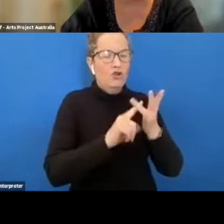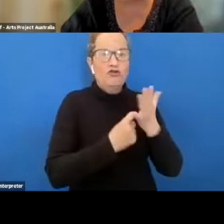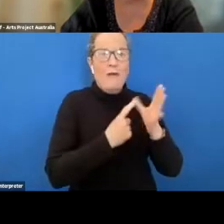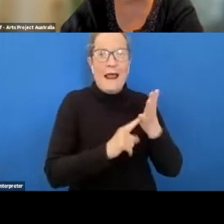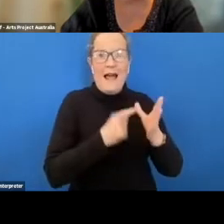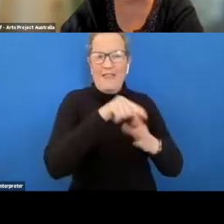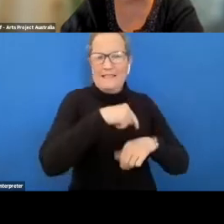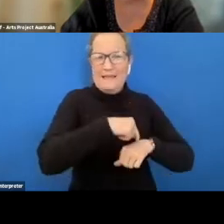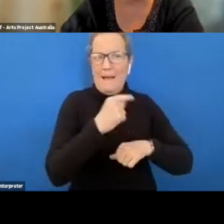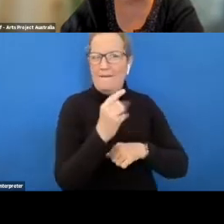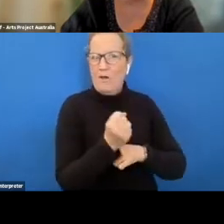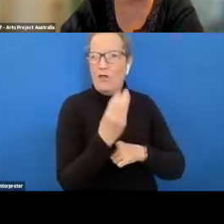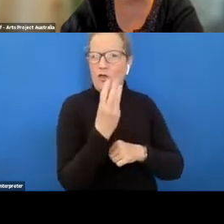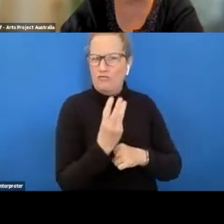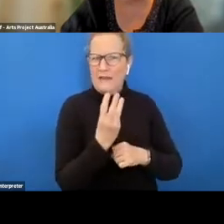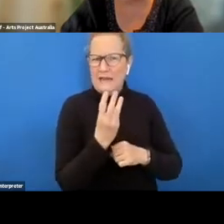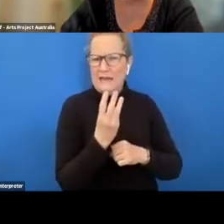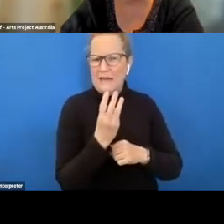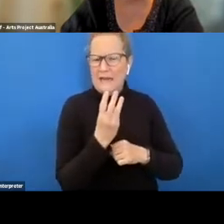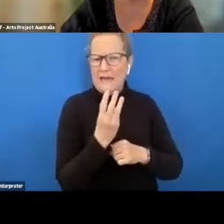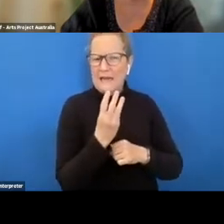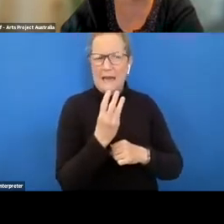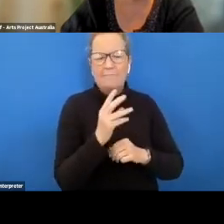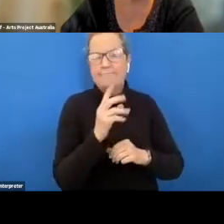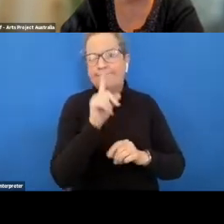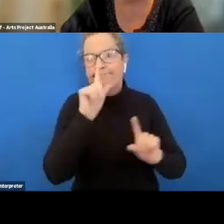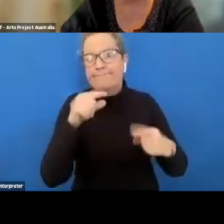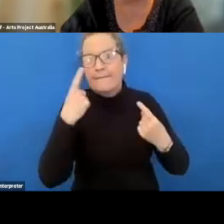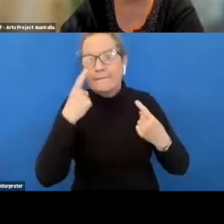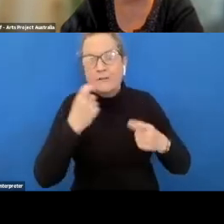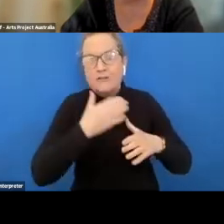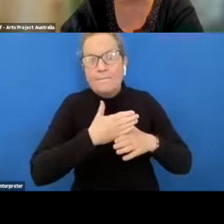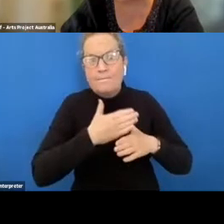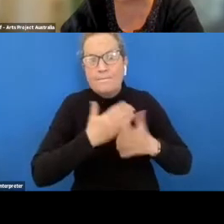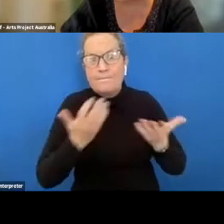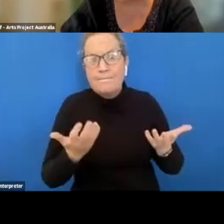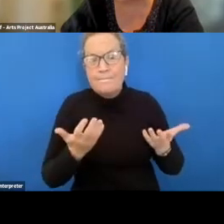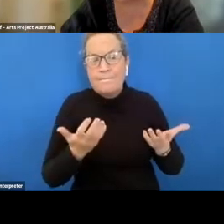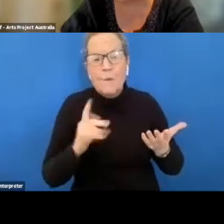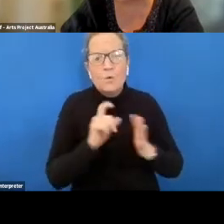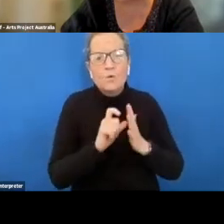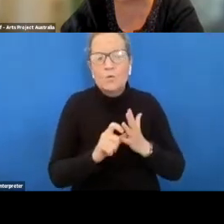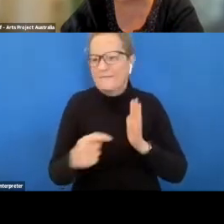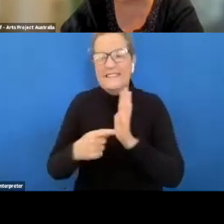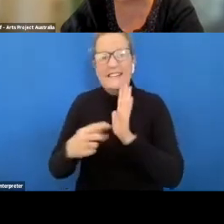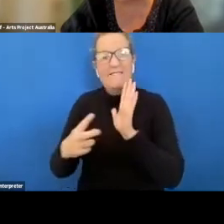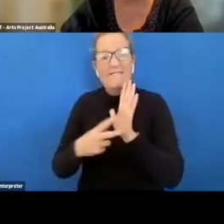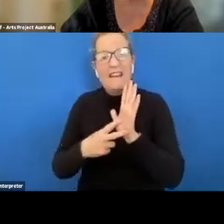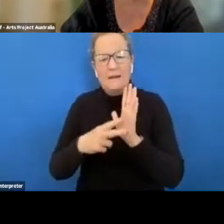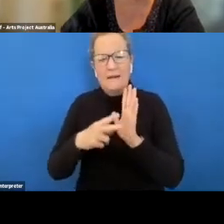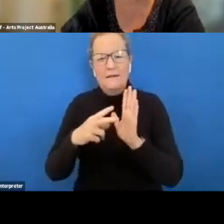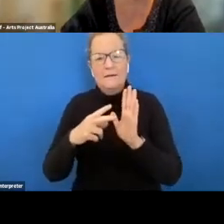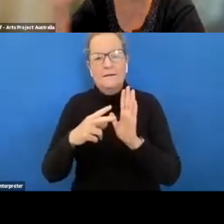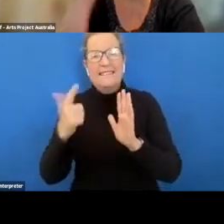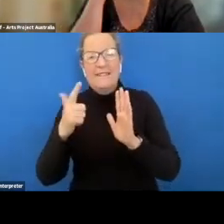uh we find it very difficult to find the job so um we went on a current affairs and we were interviewed by